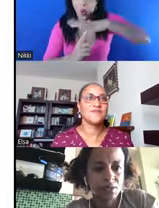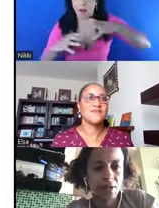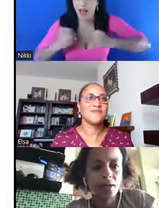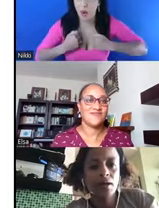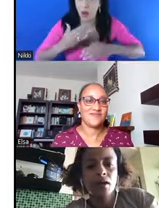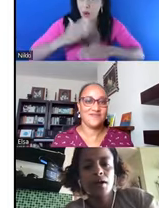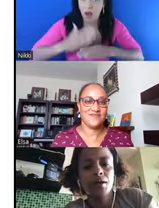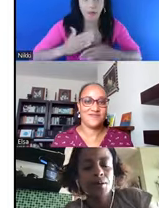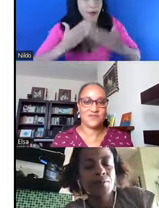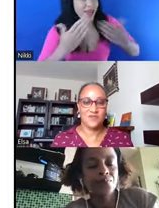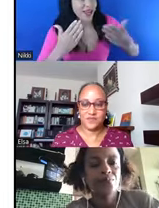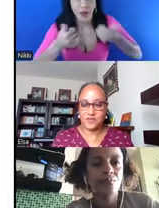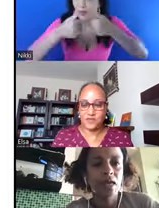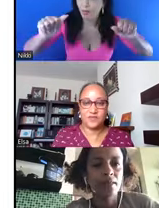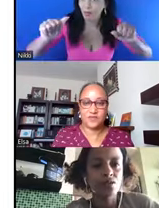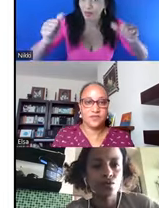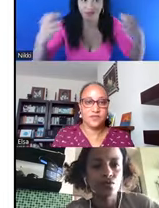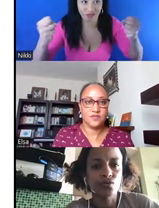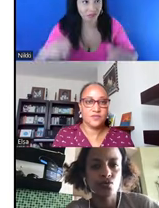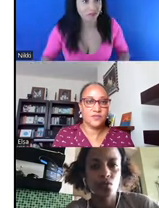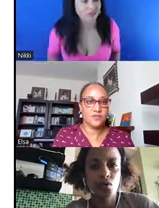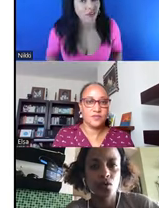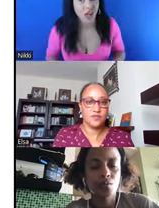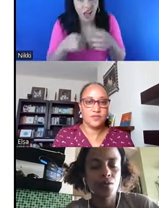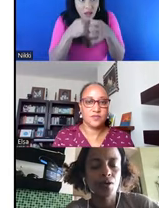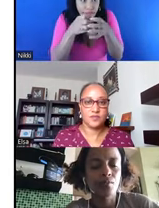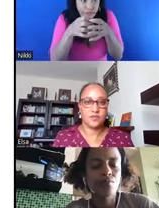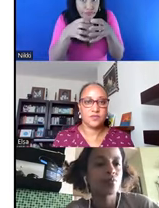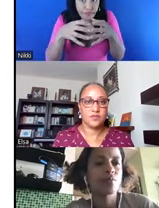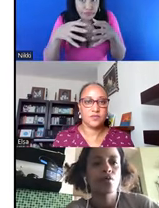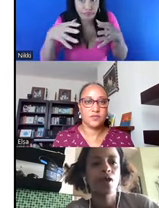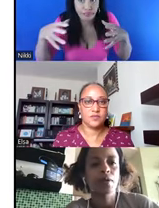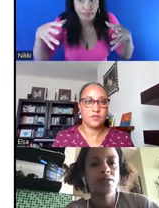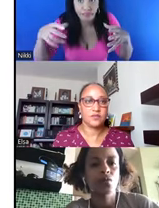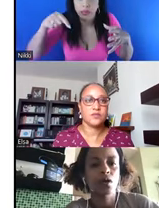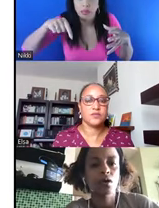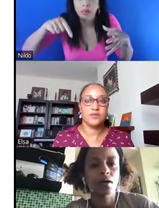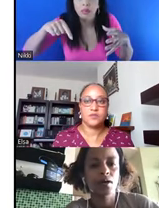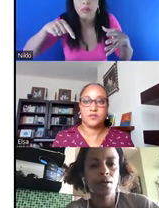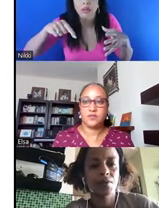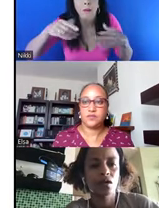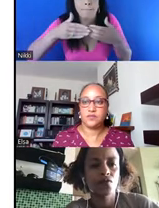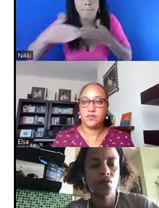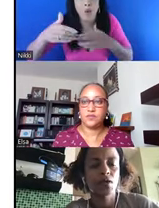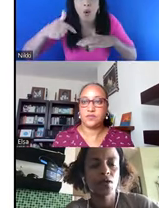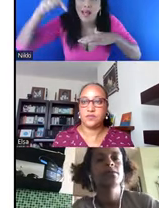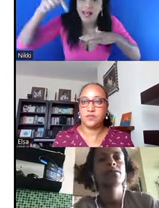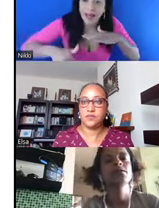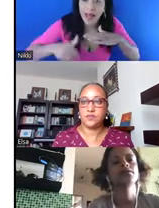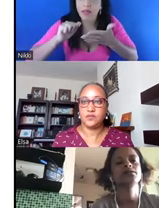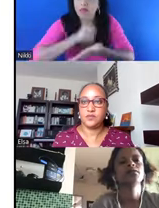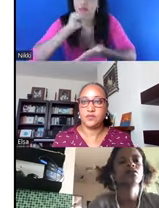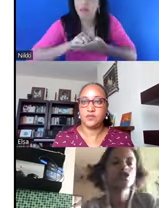All right. So that's back. And that's grown to do more proper programmatic work. And our focus